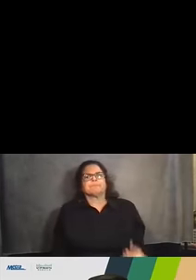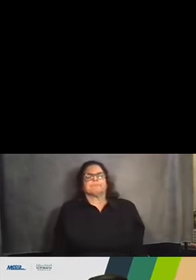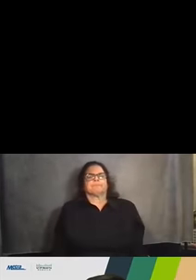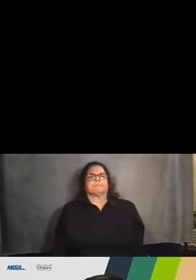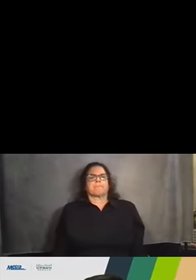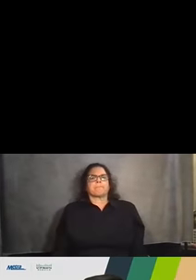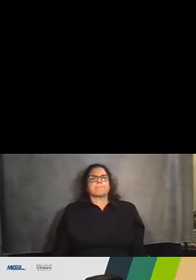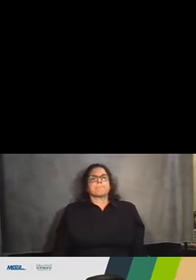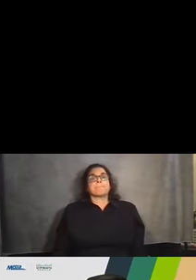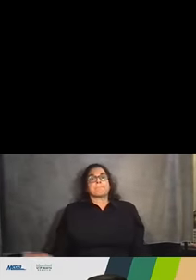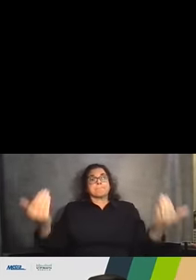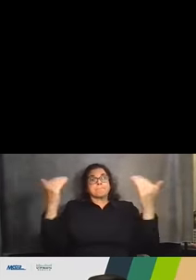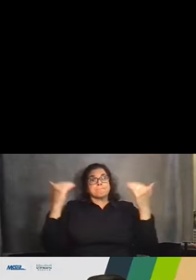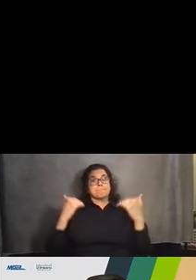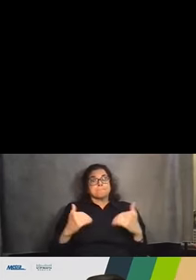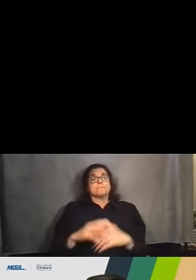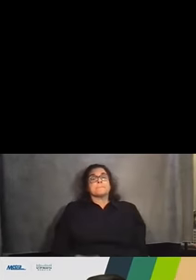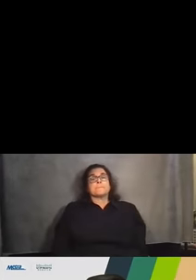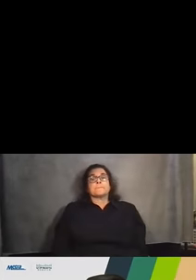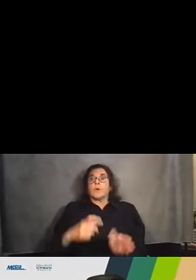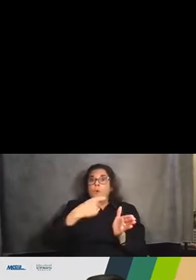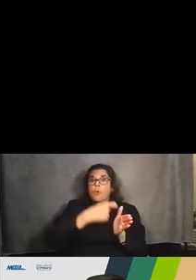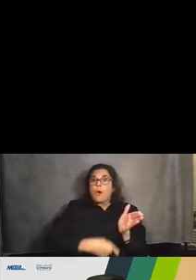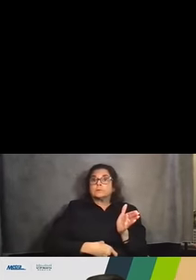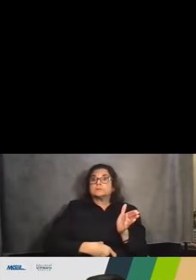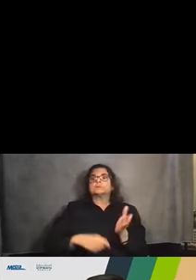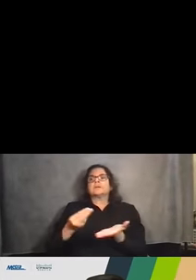Moving forward, we'll talk a little bit about the cost of the project and funding.